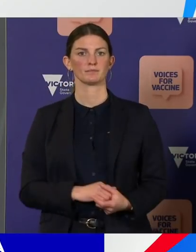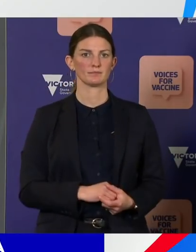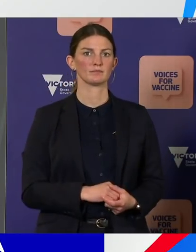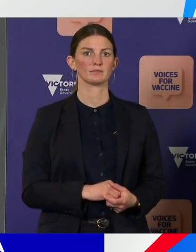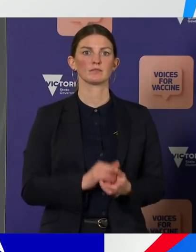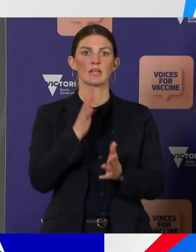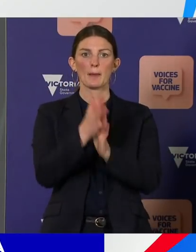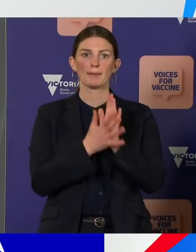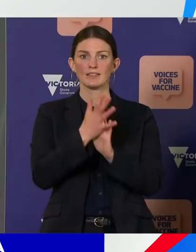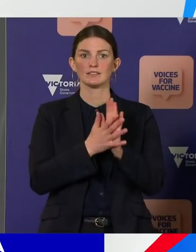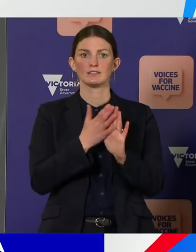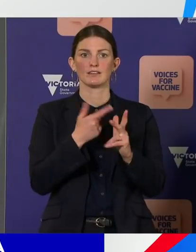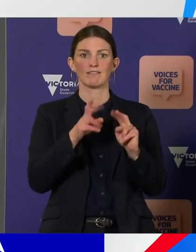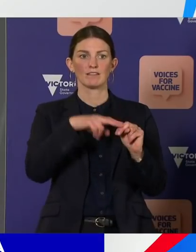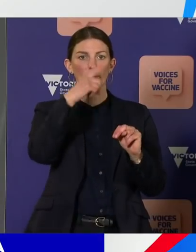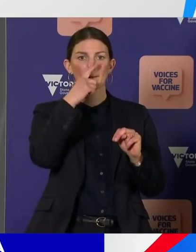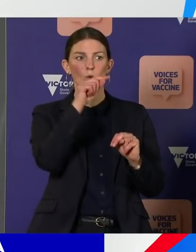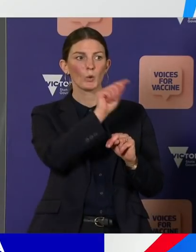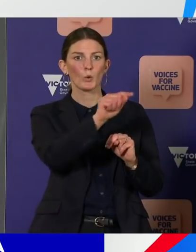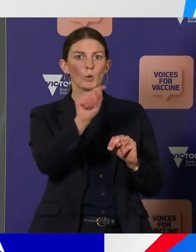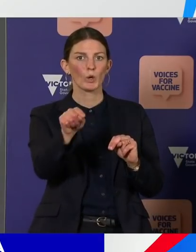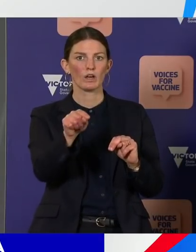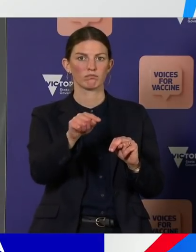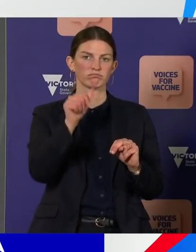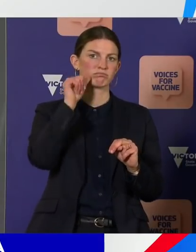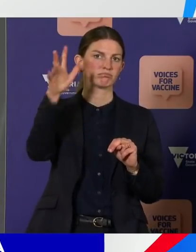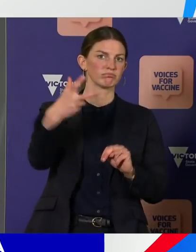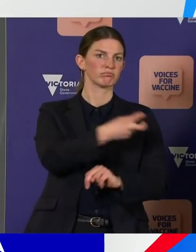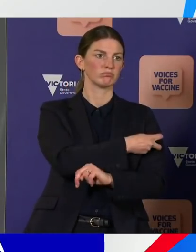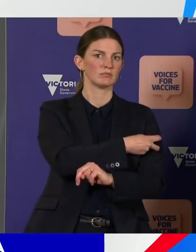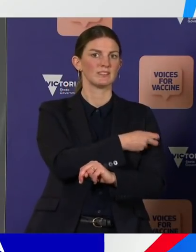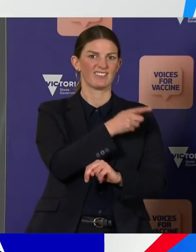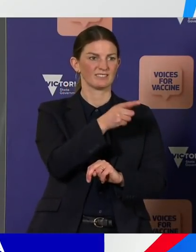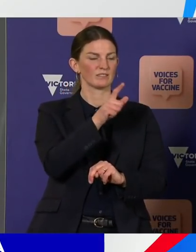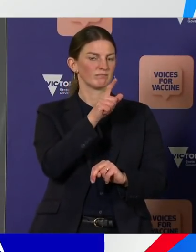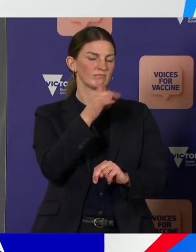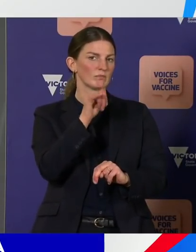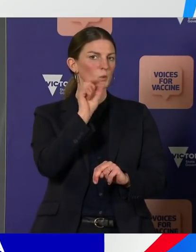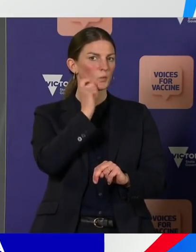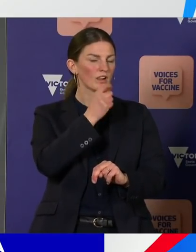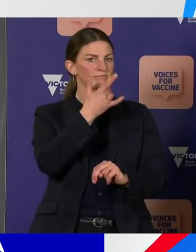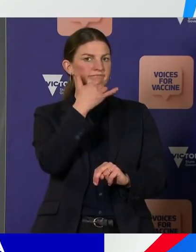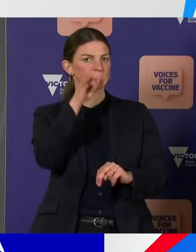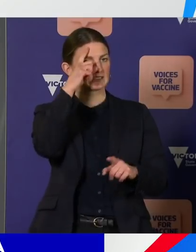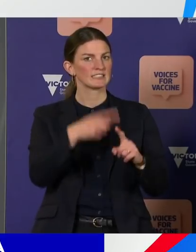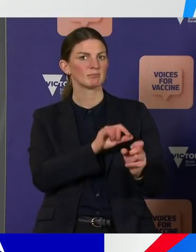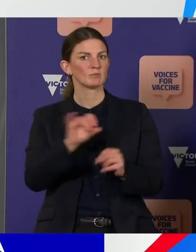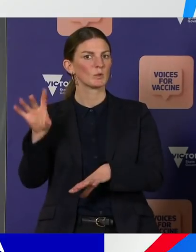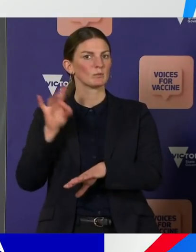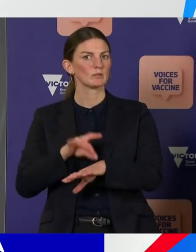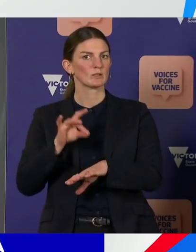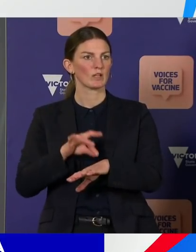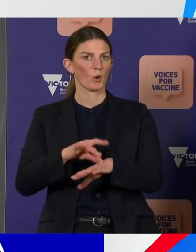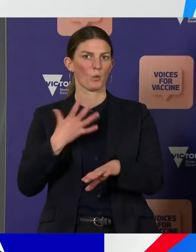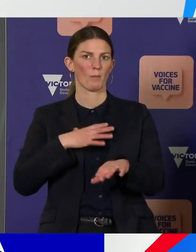the unvaccinated protects our public health system. In regards to the school blitz for VCE